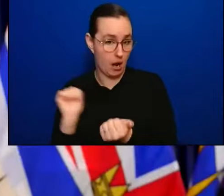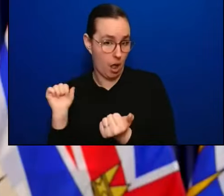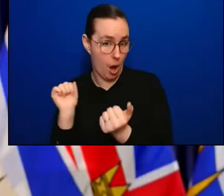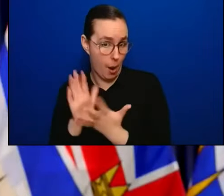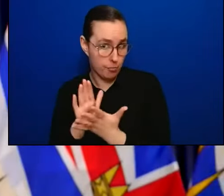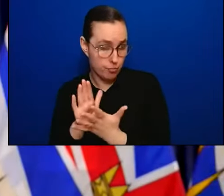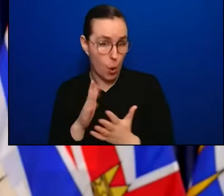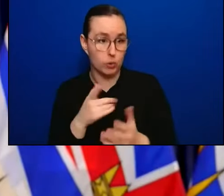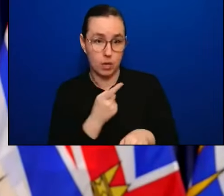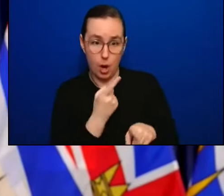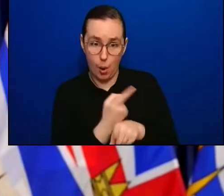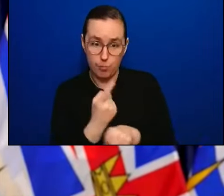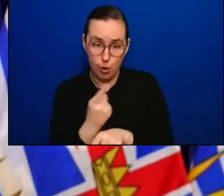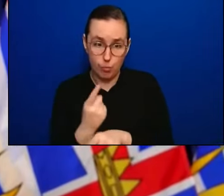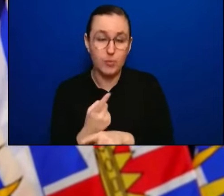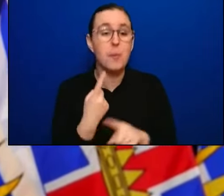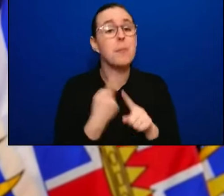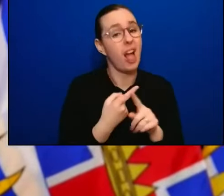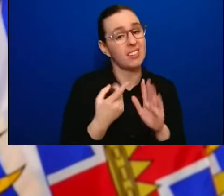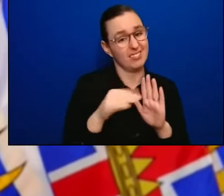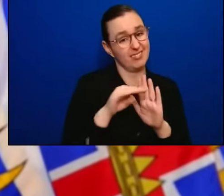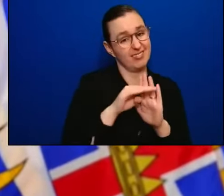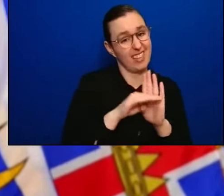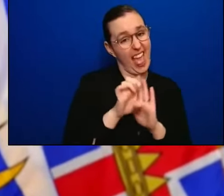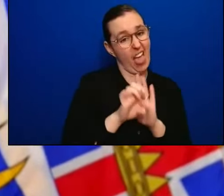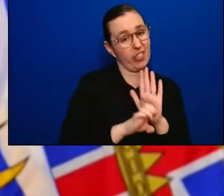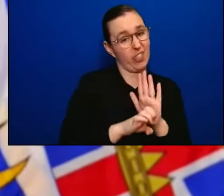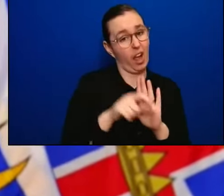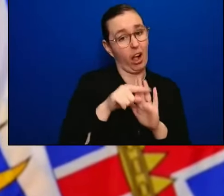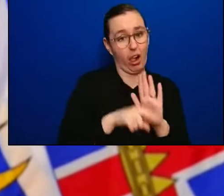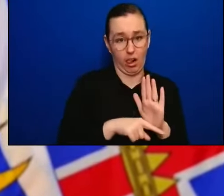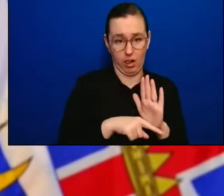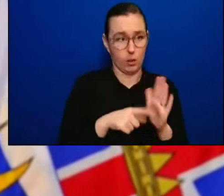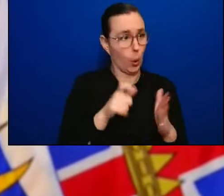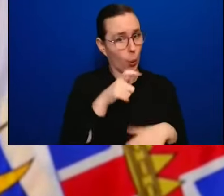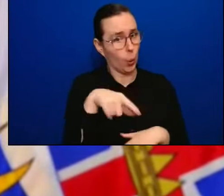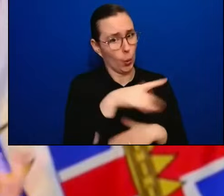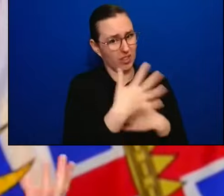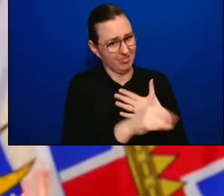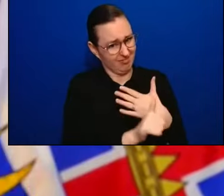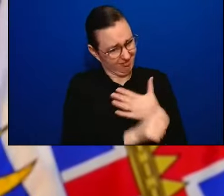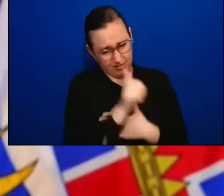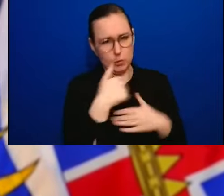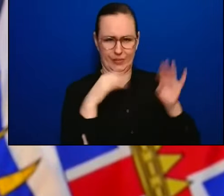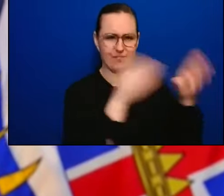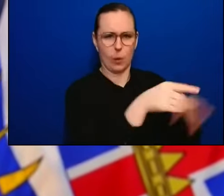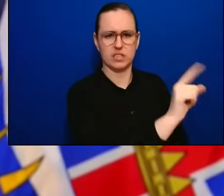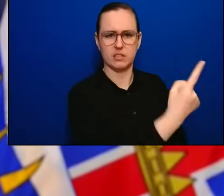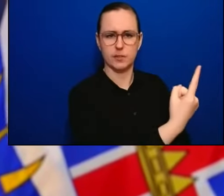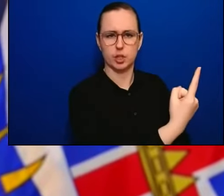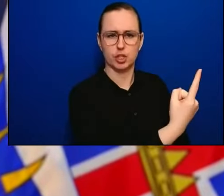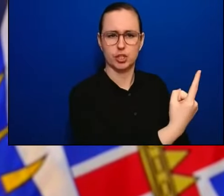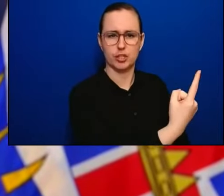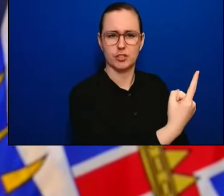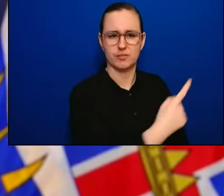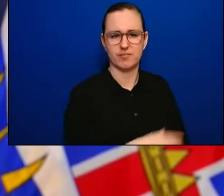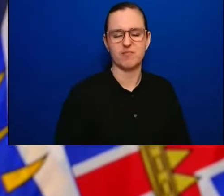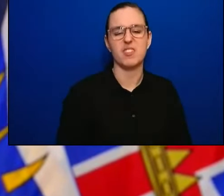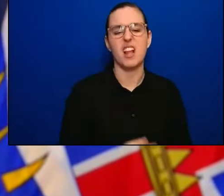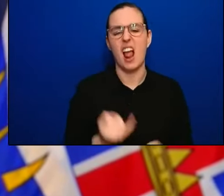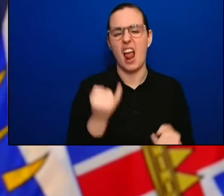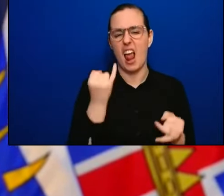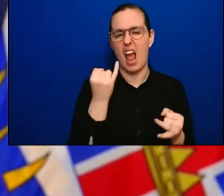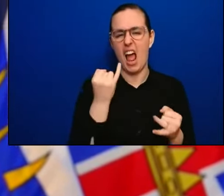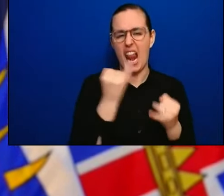We have time for one more question today. We'll go to Belpuri, CBC. Absolutely. you, Ian. Just a